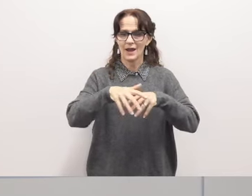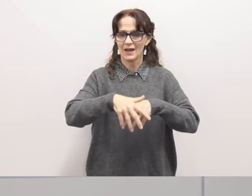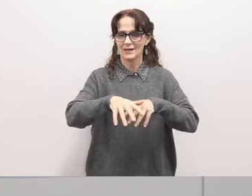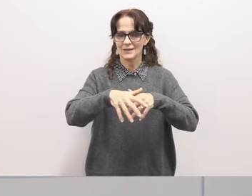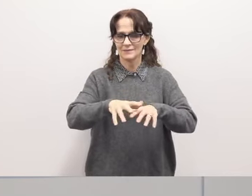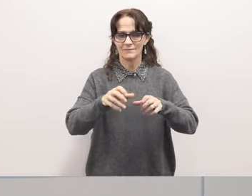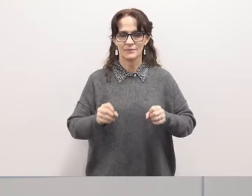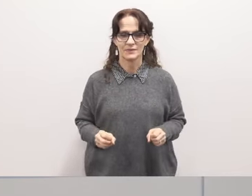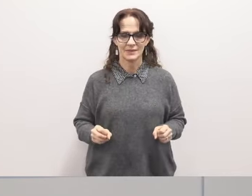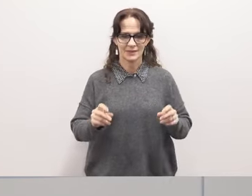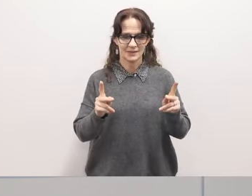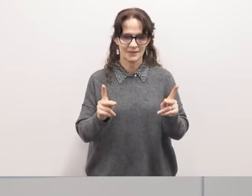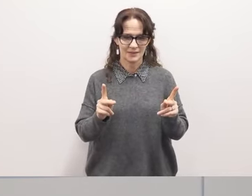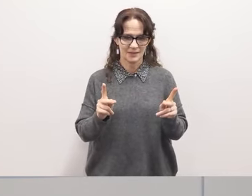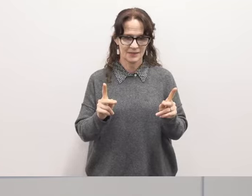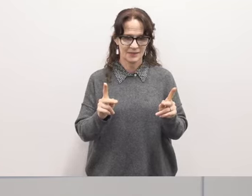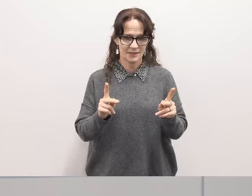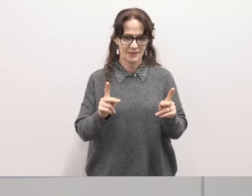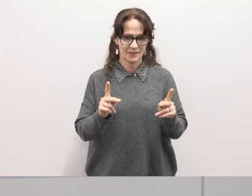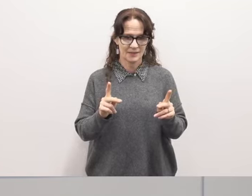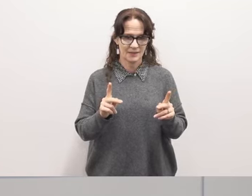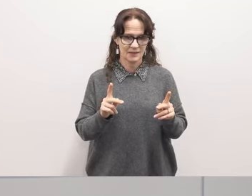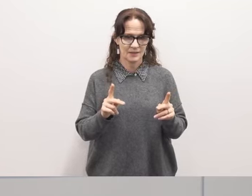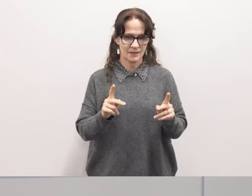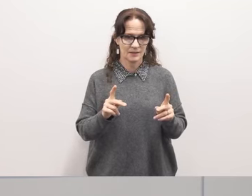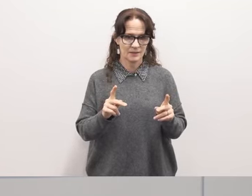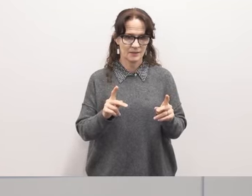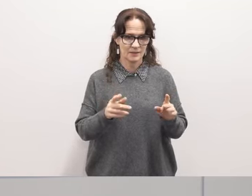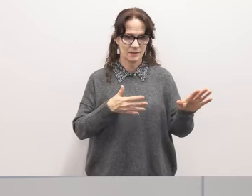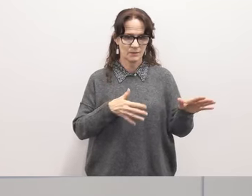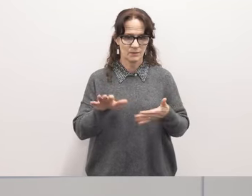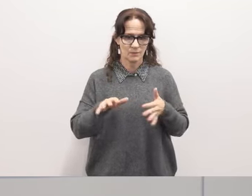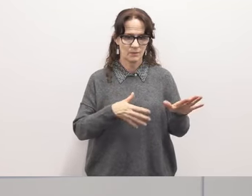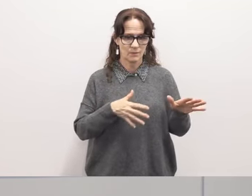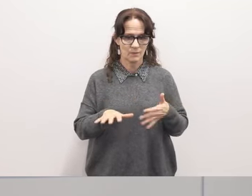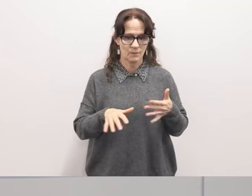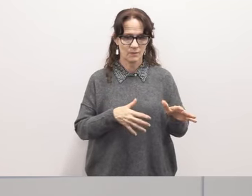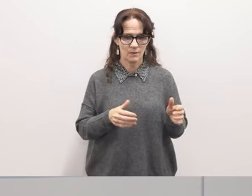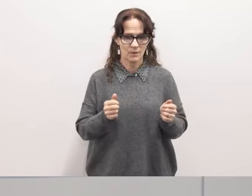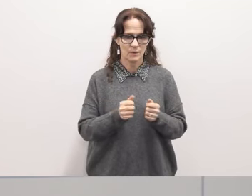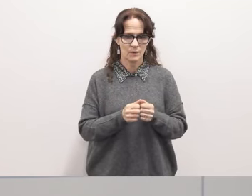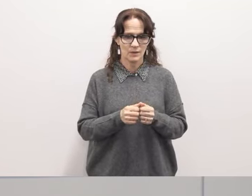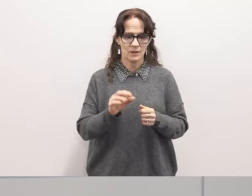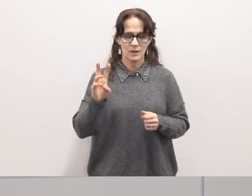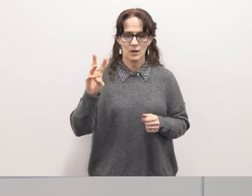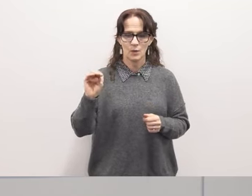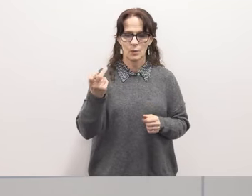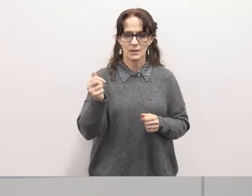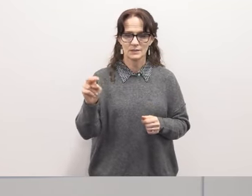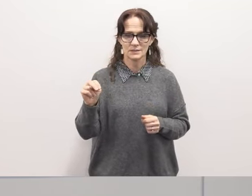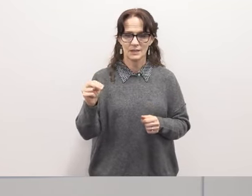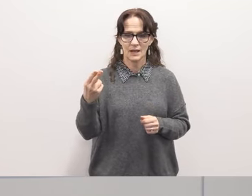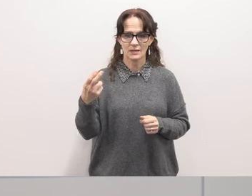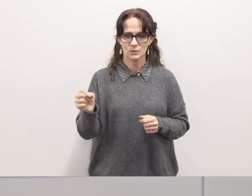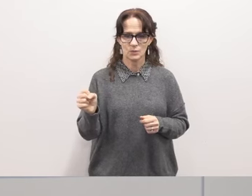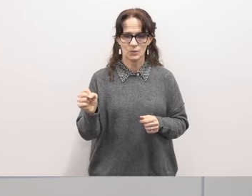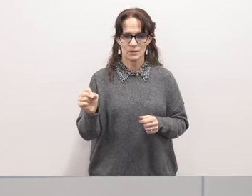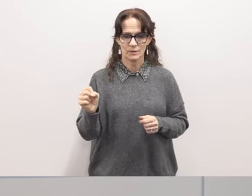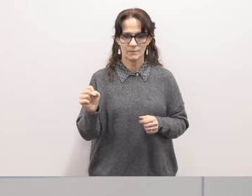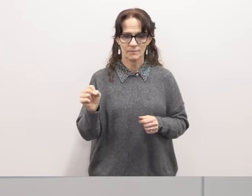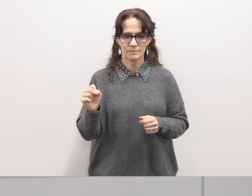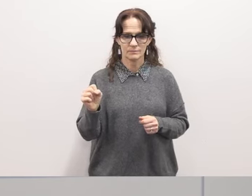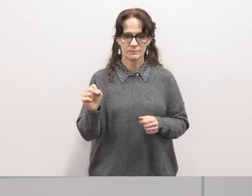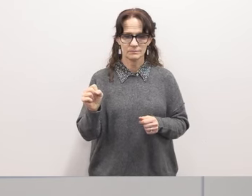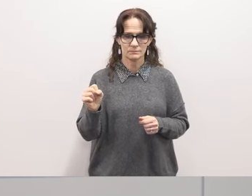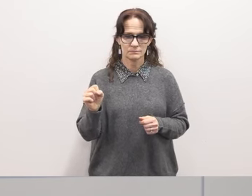opportunity to uh uh to walk with the um wilson high school uh uh